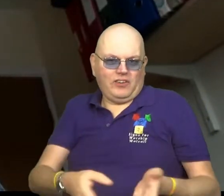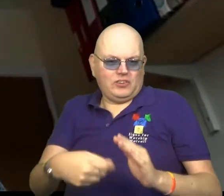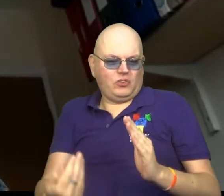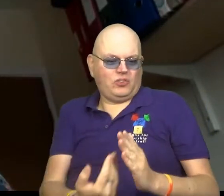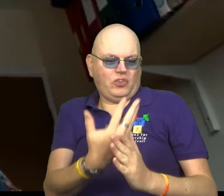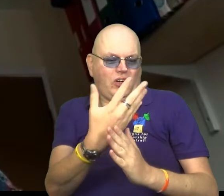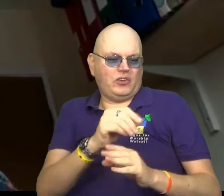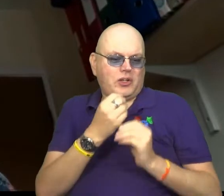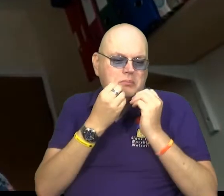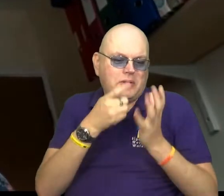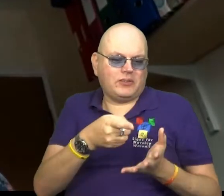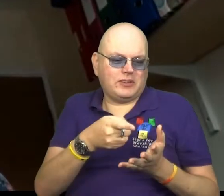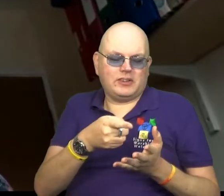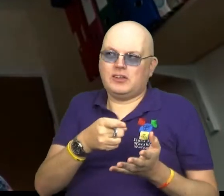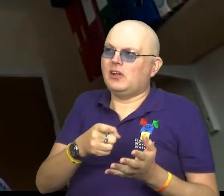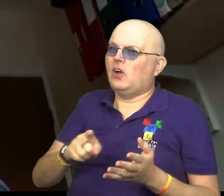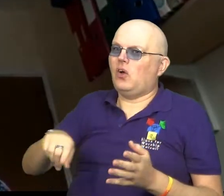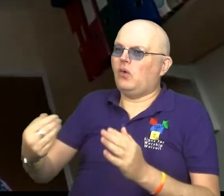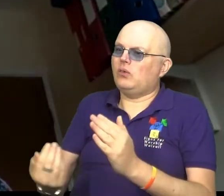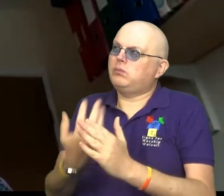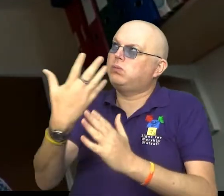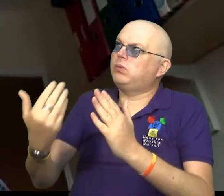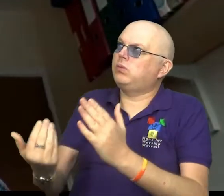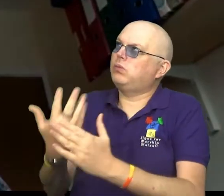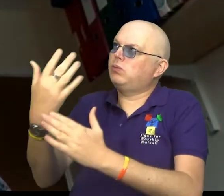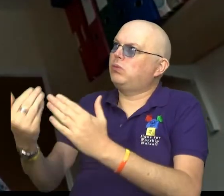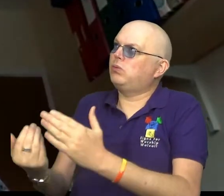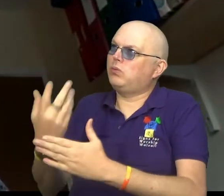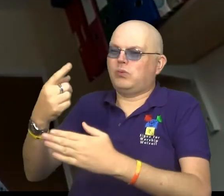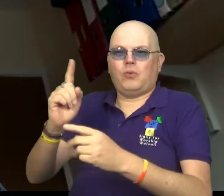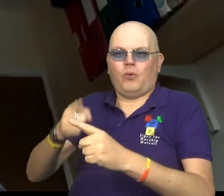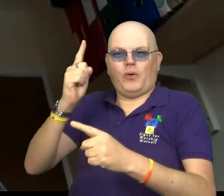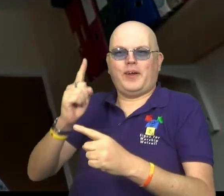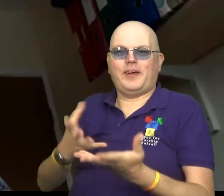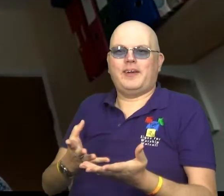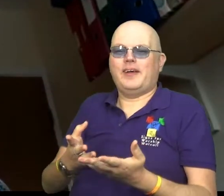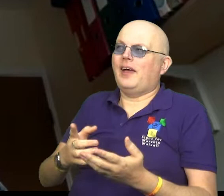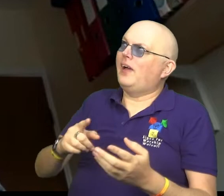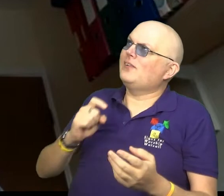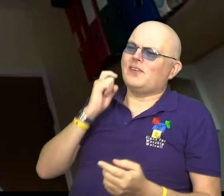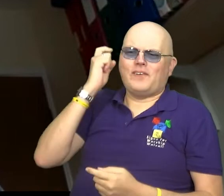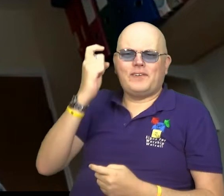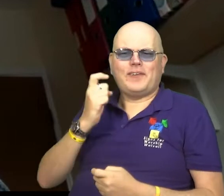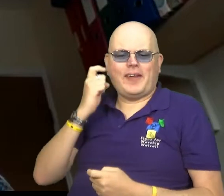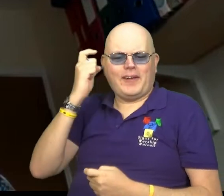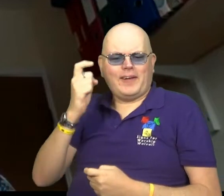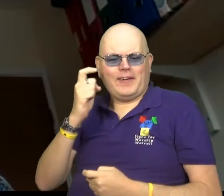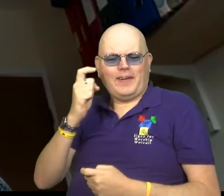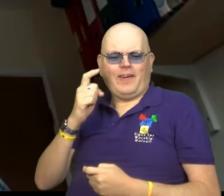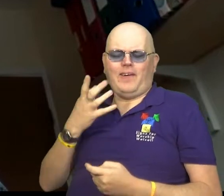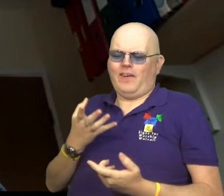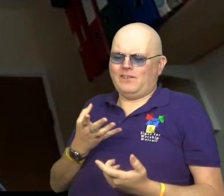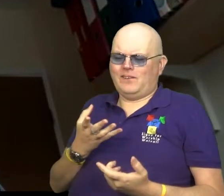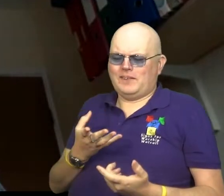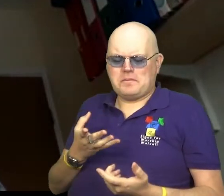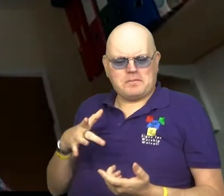As the renewal of all growing things gathers pace, let us reflect on the